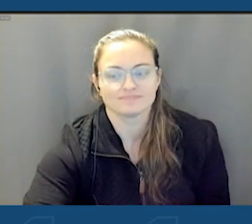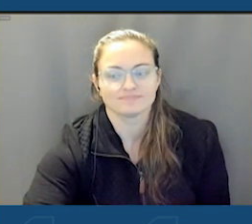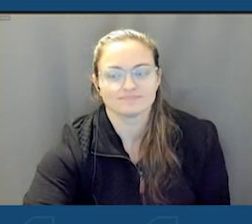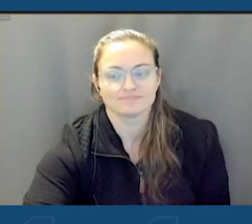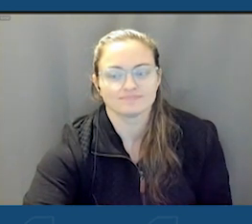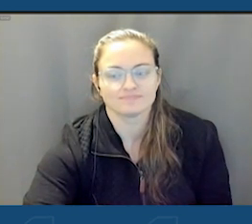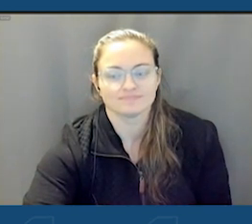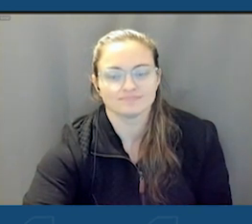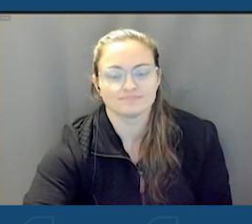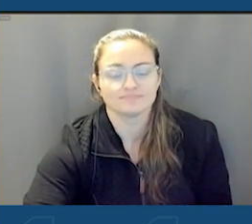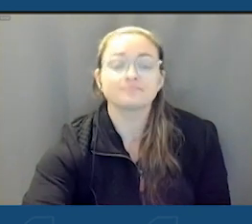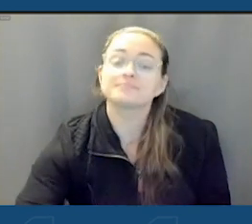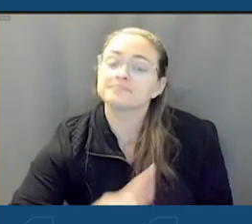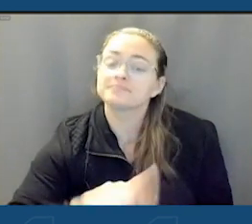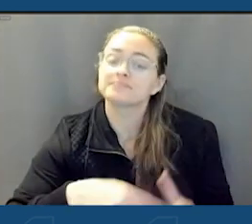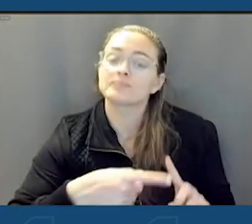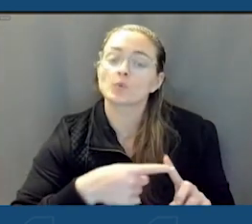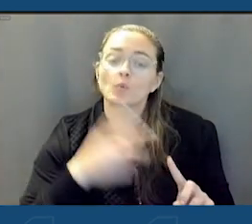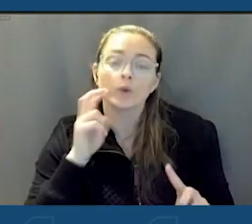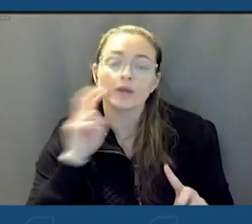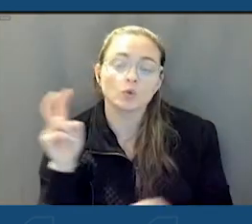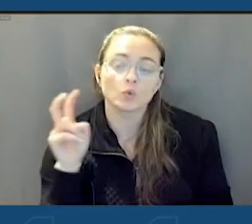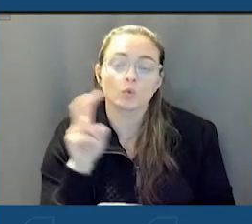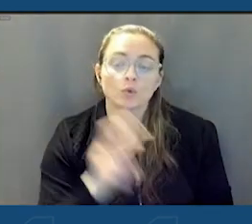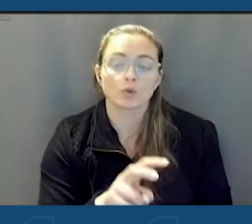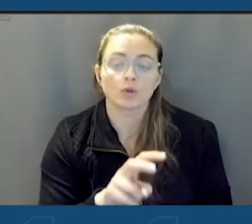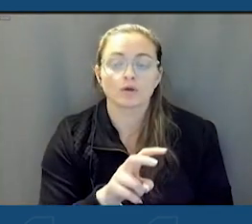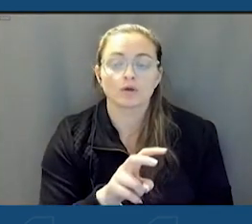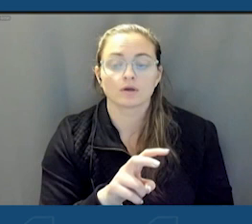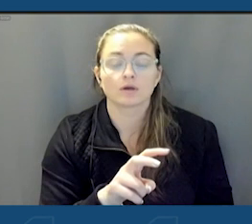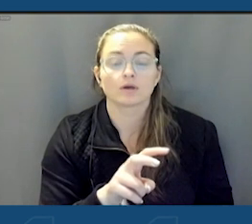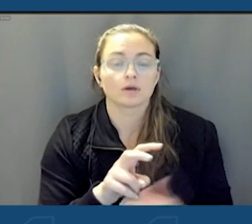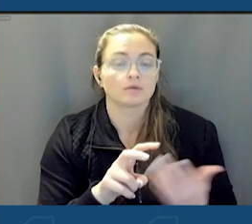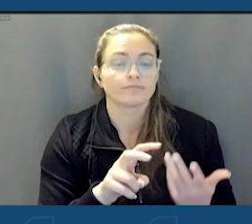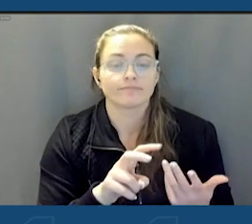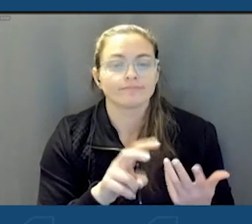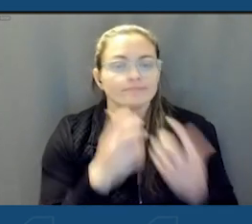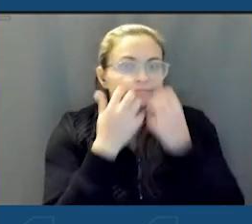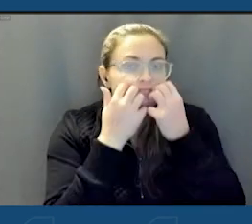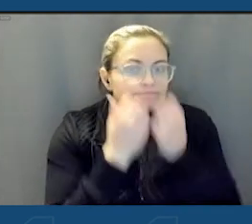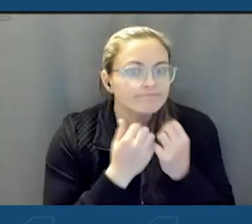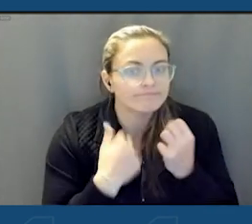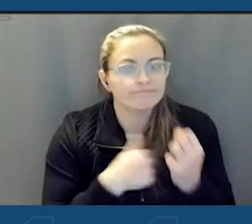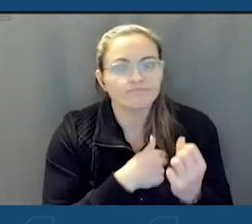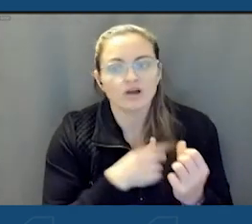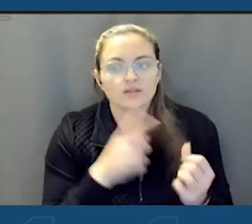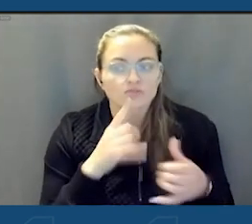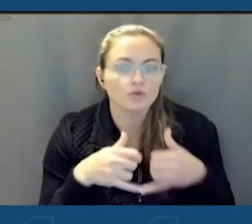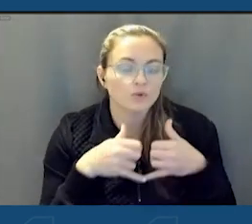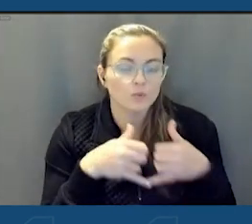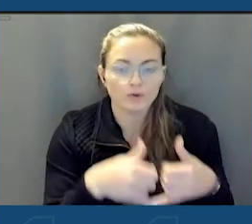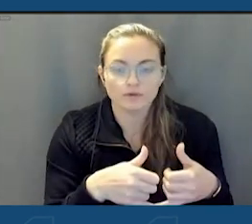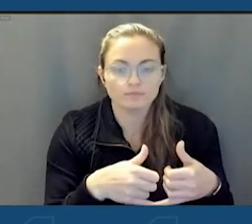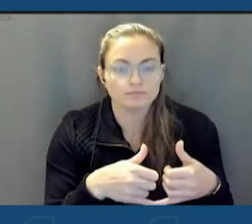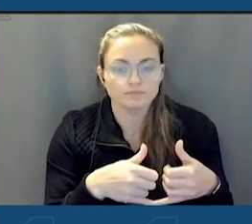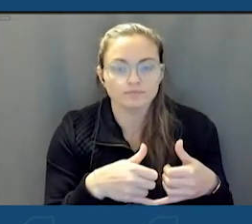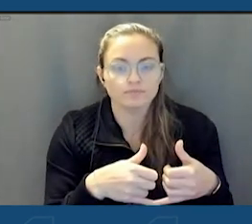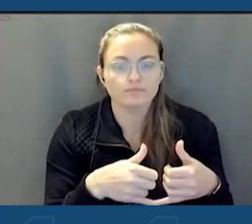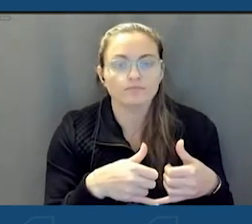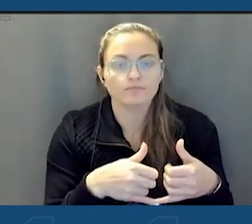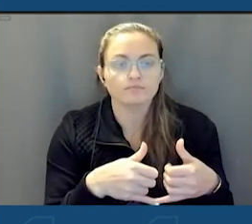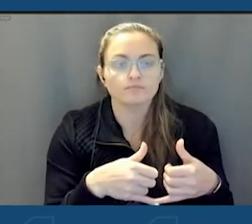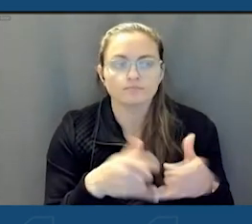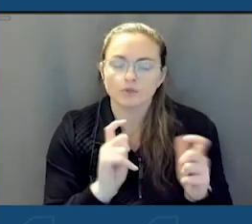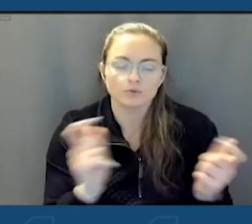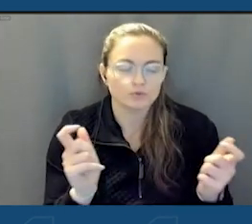When you look at the, the value to us of this award, it's substantial.